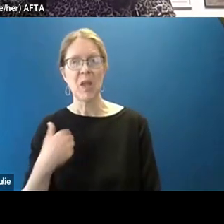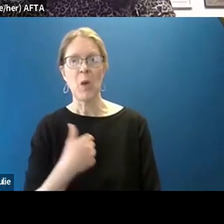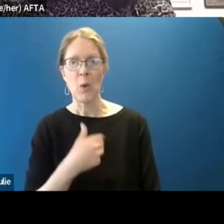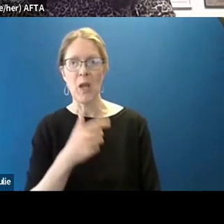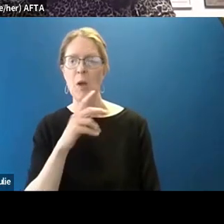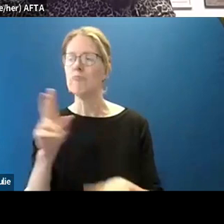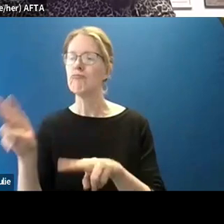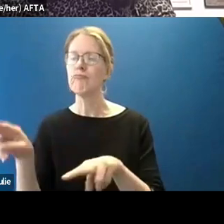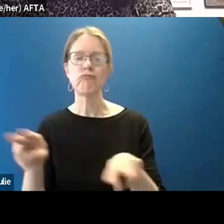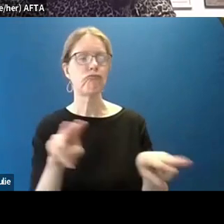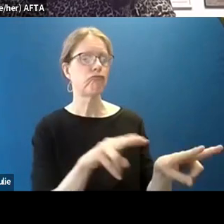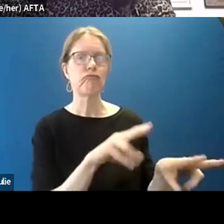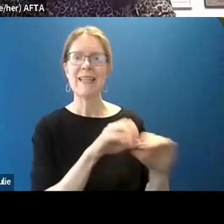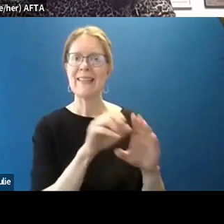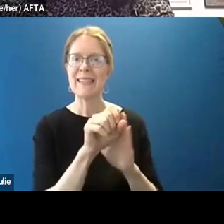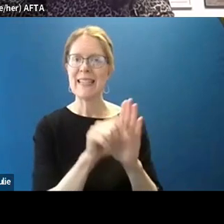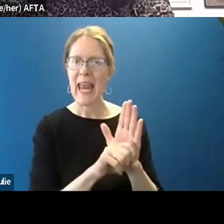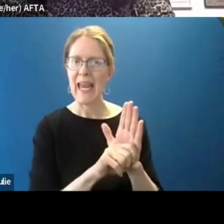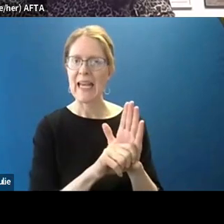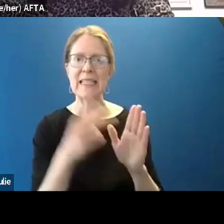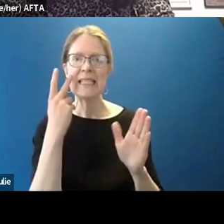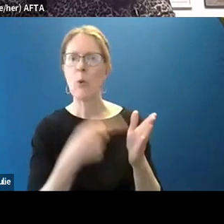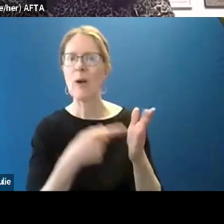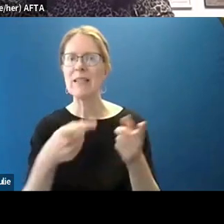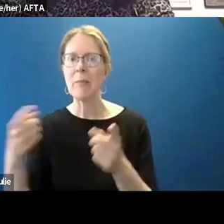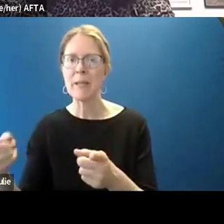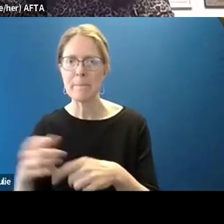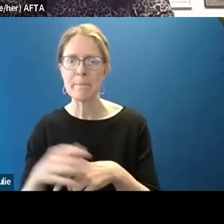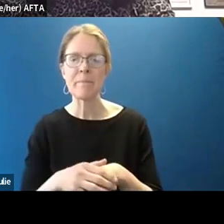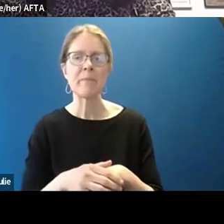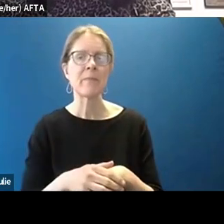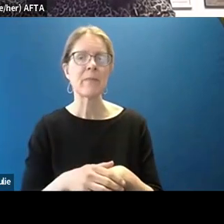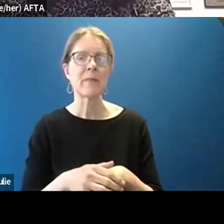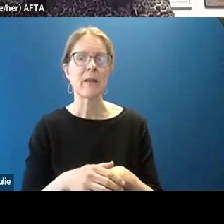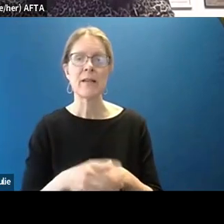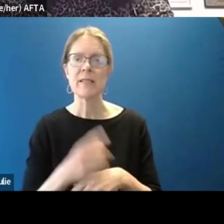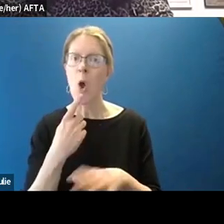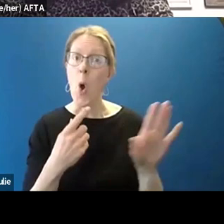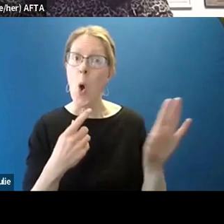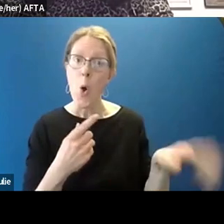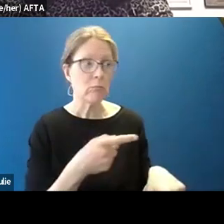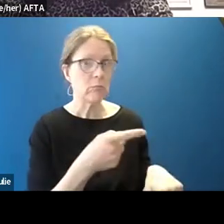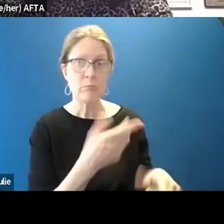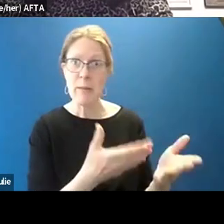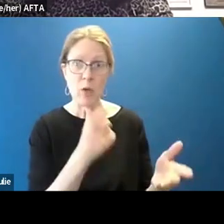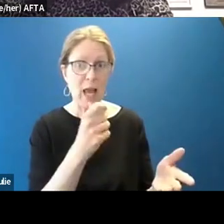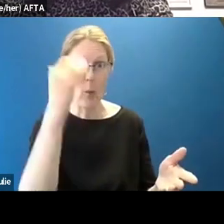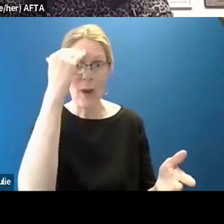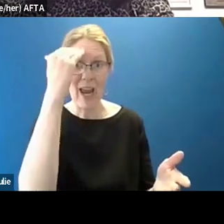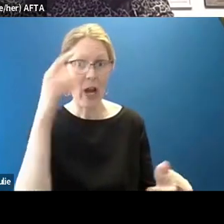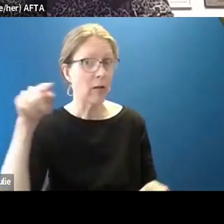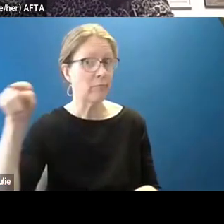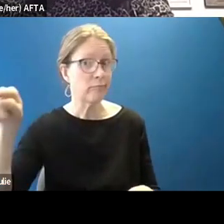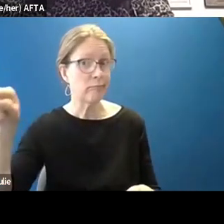the state. If we're talking about state things and say, you know, something you may not be aware of. This is, you know, really important.